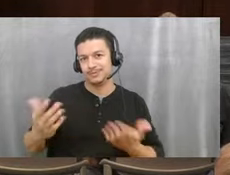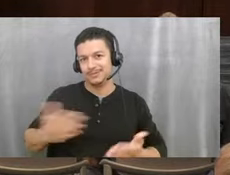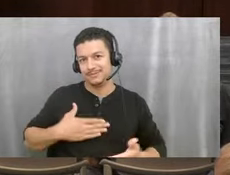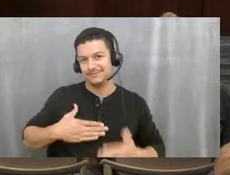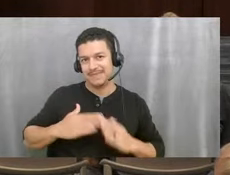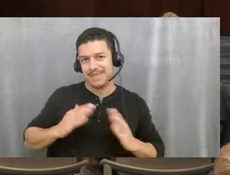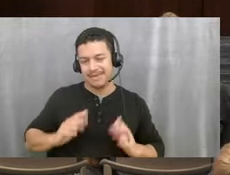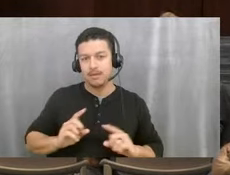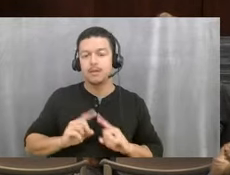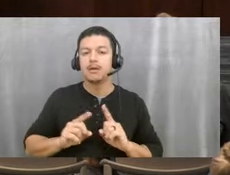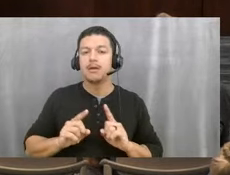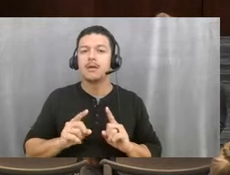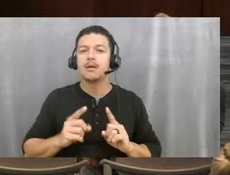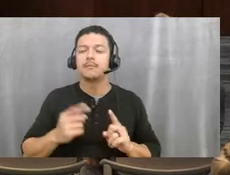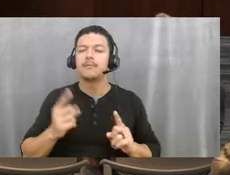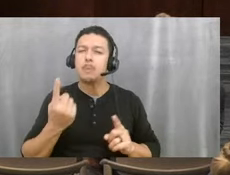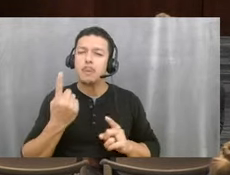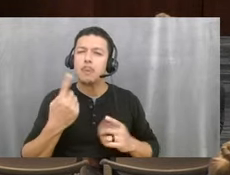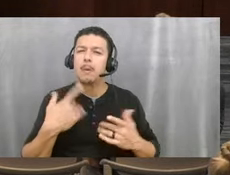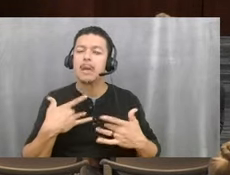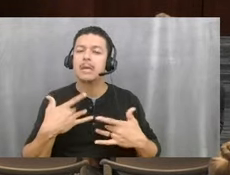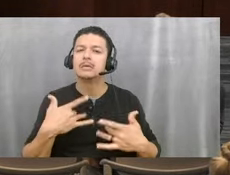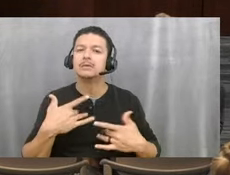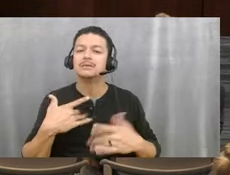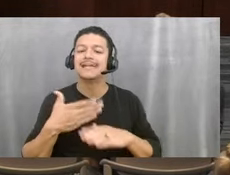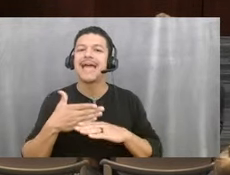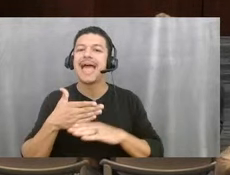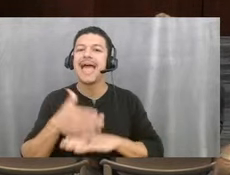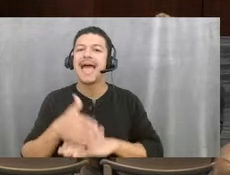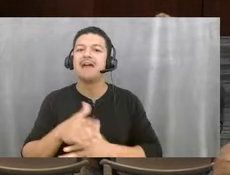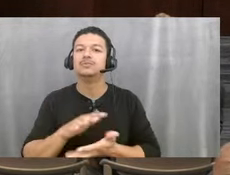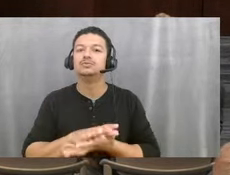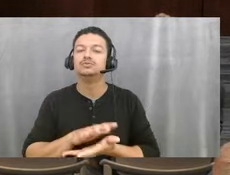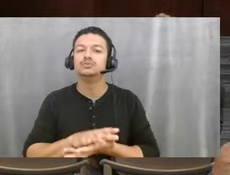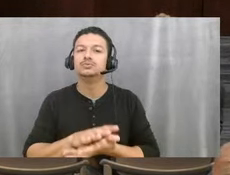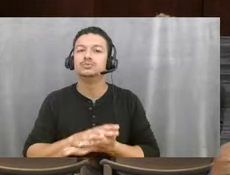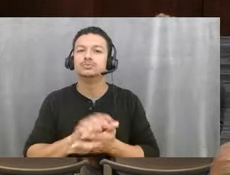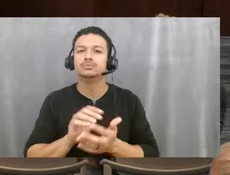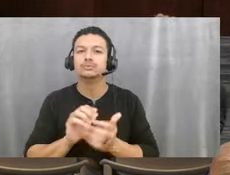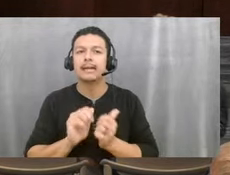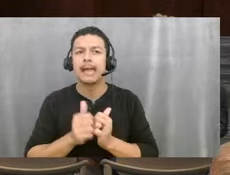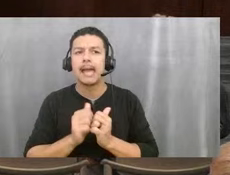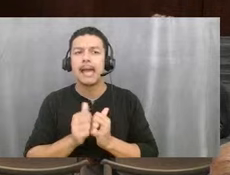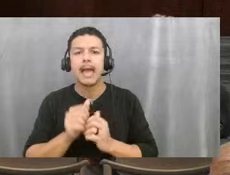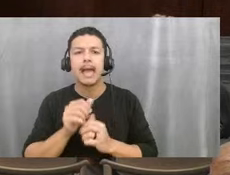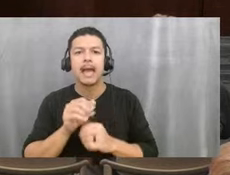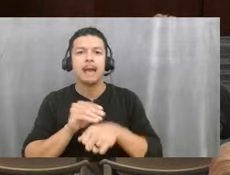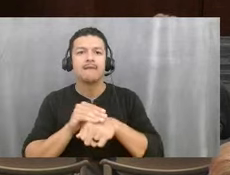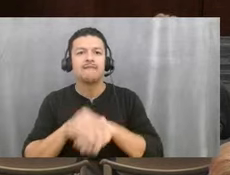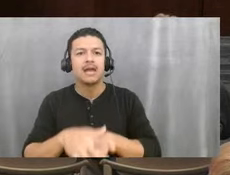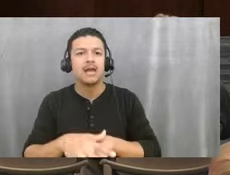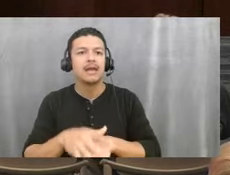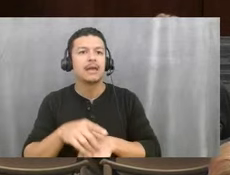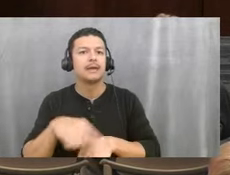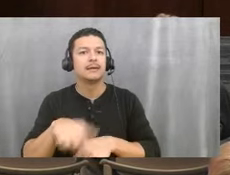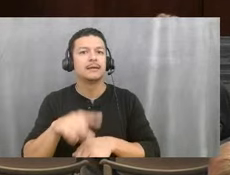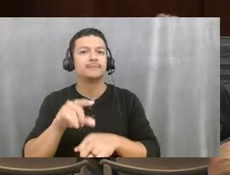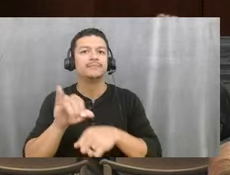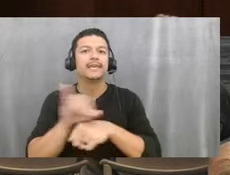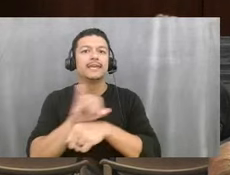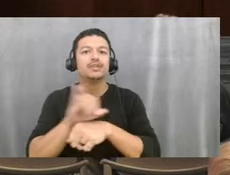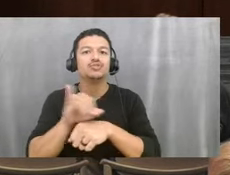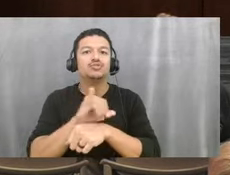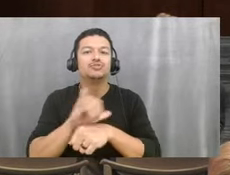concerned with the after school activities and how this is going to affect internships. You know, we have